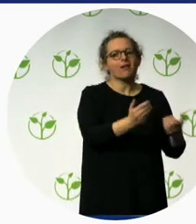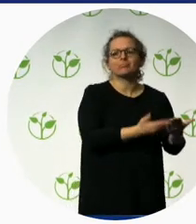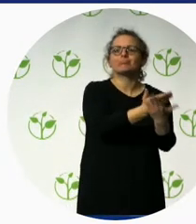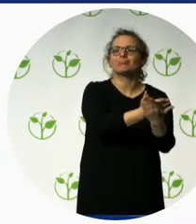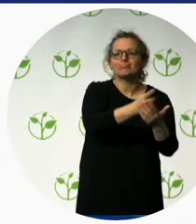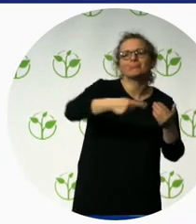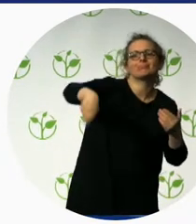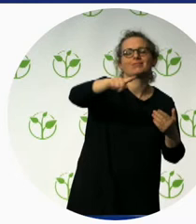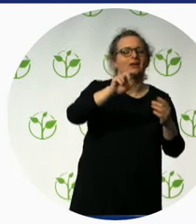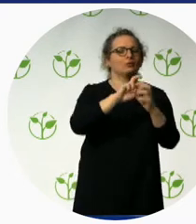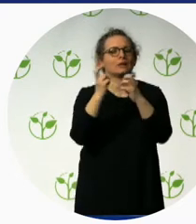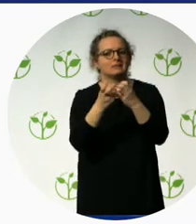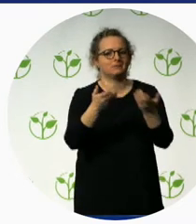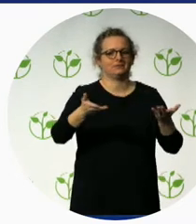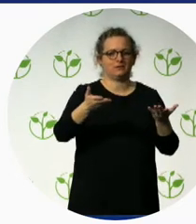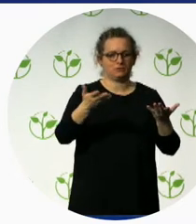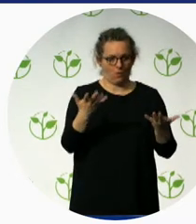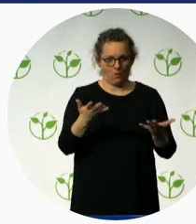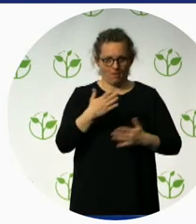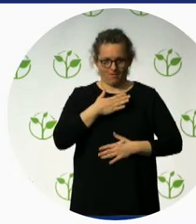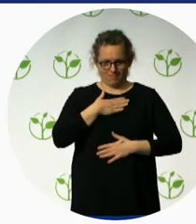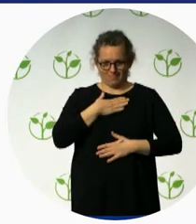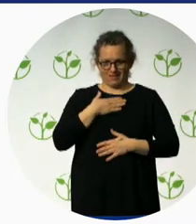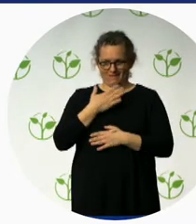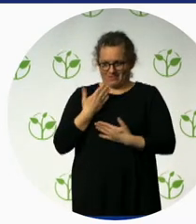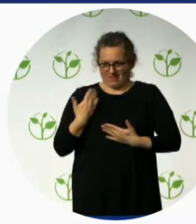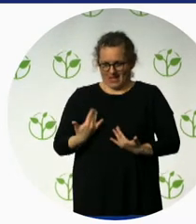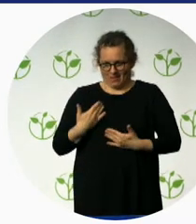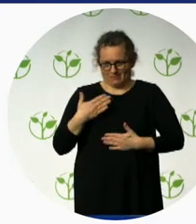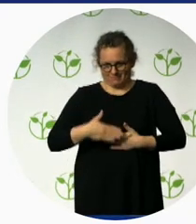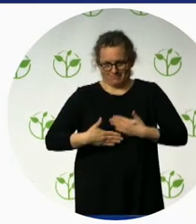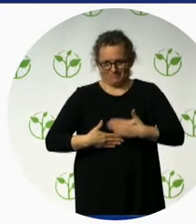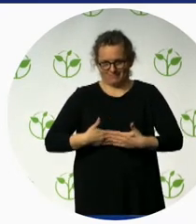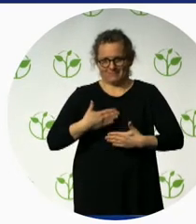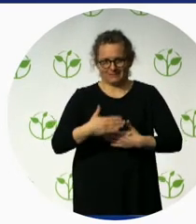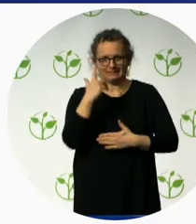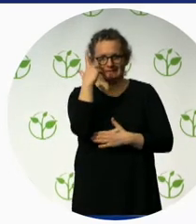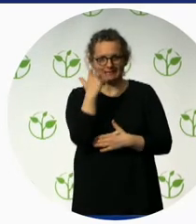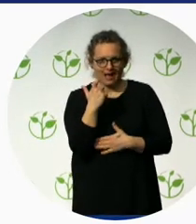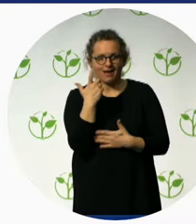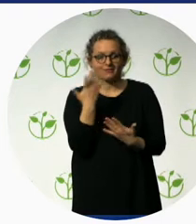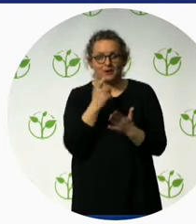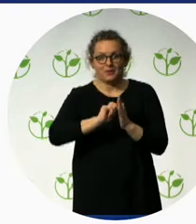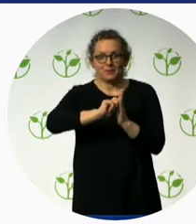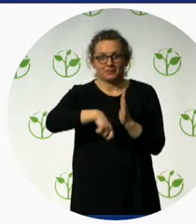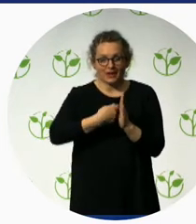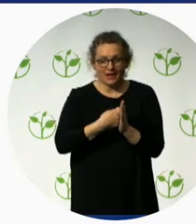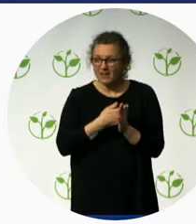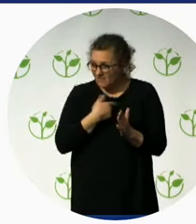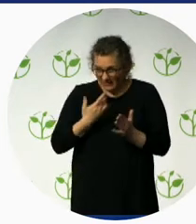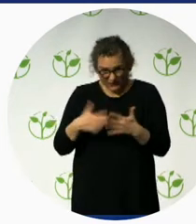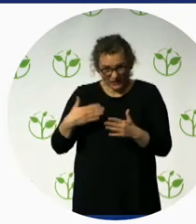still in the beginning of the way. But this project has proved success for all.